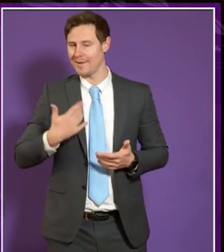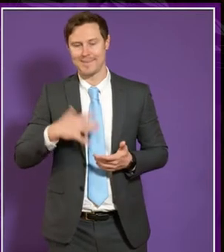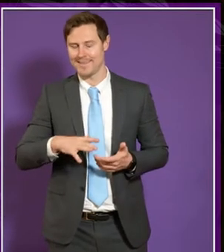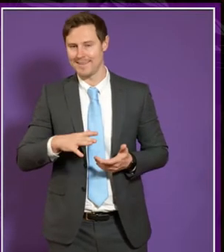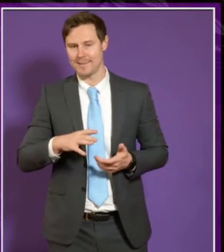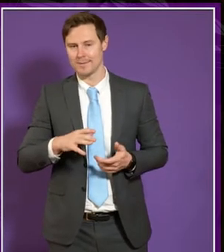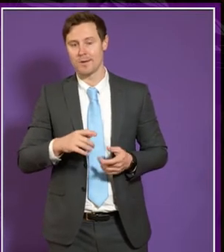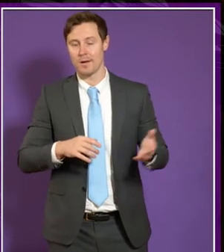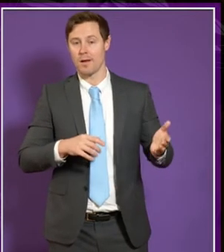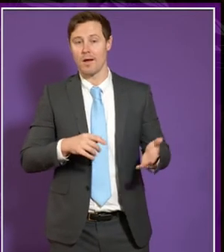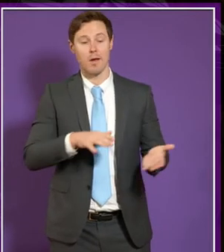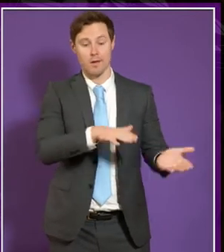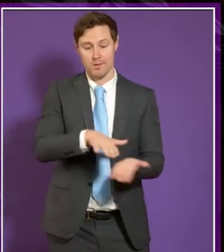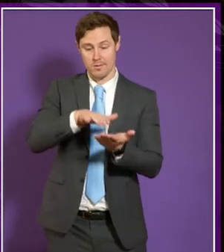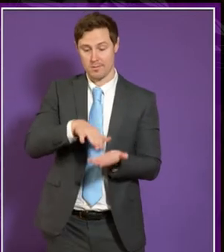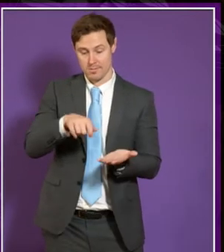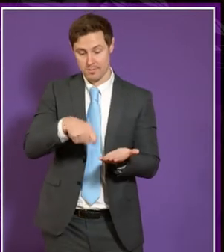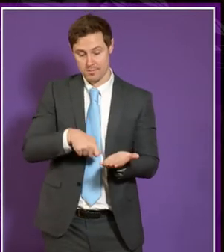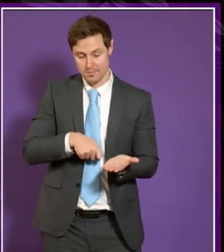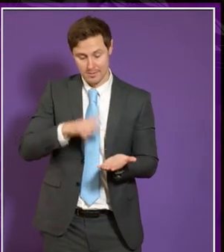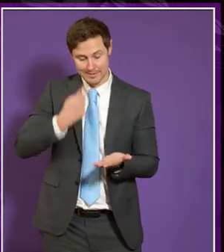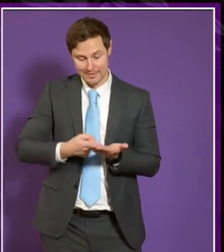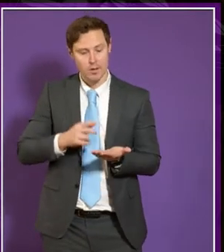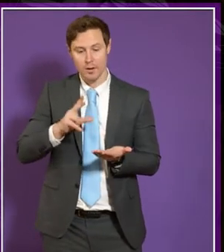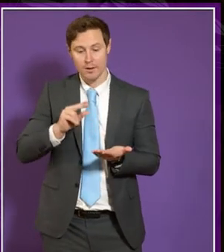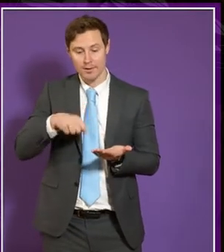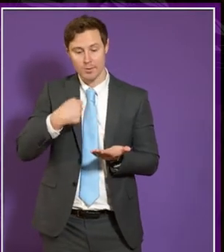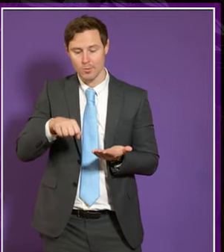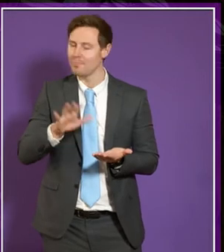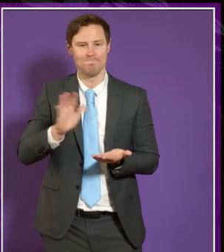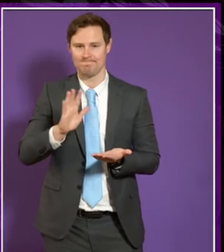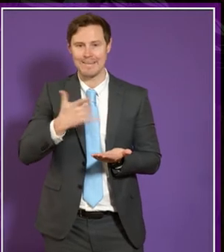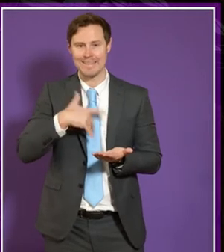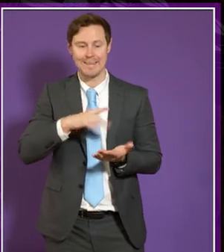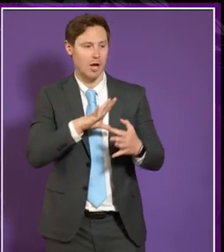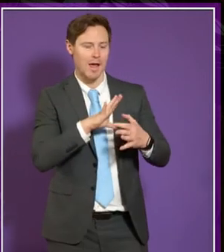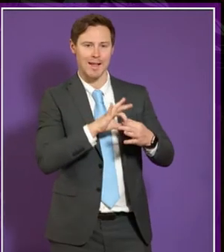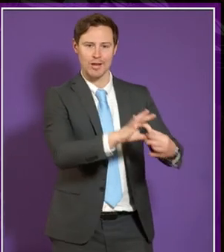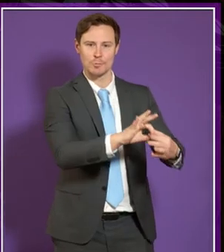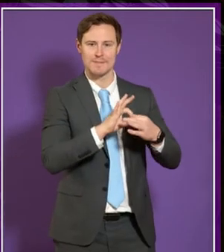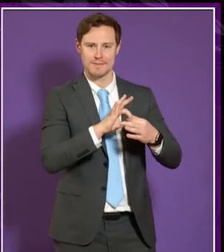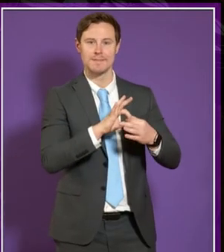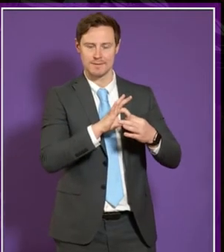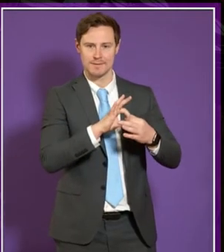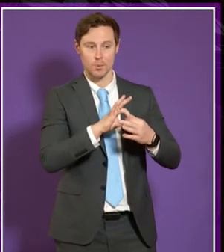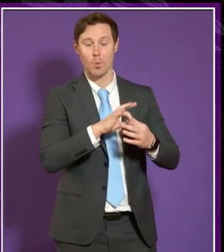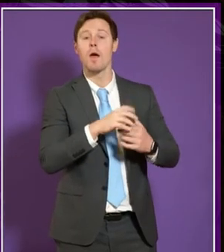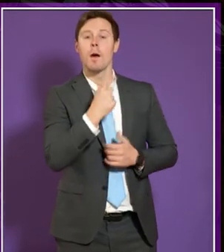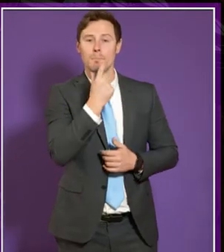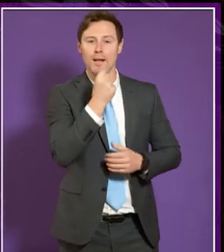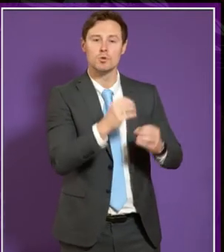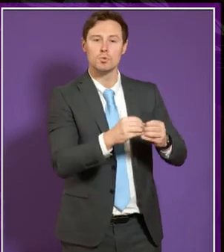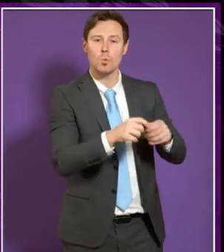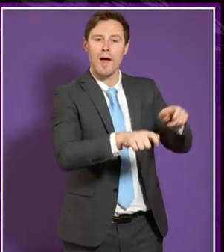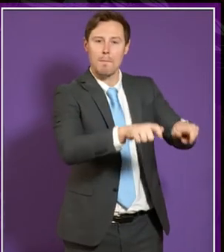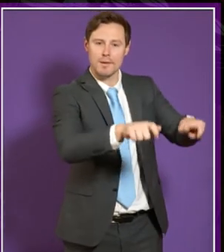it's not just a case of taking an application and making a decision yes or no there's engagement um with applicants and